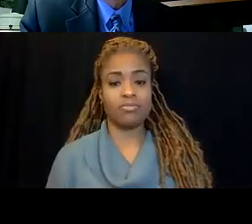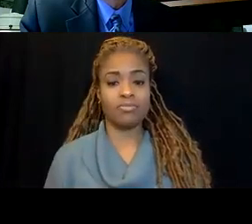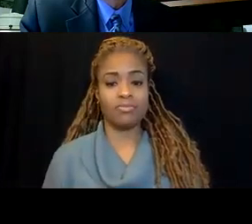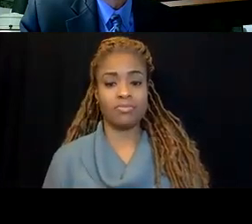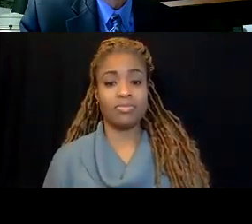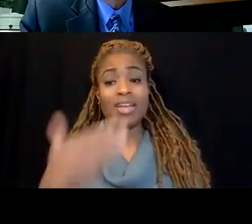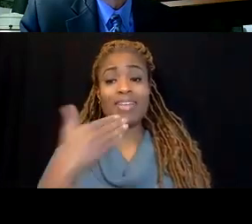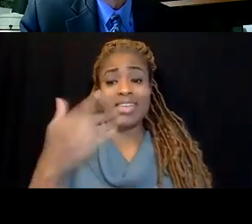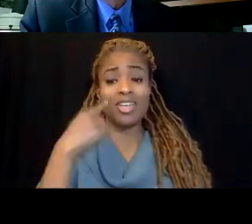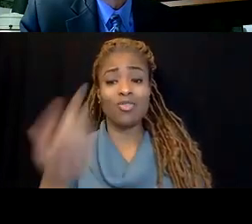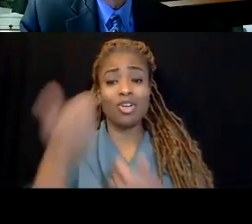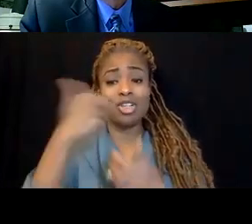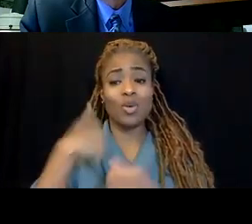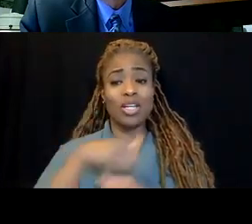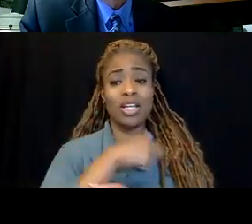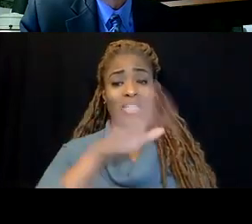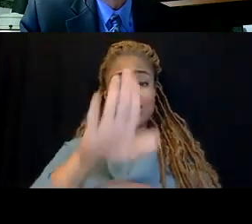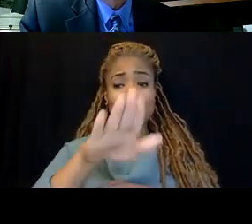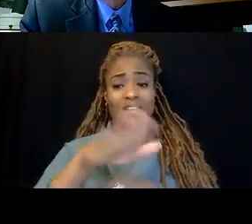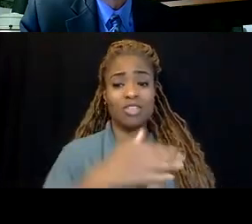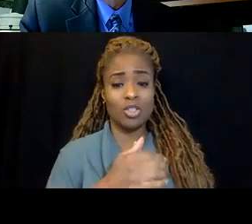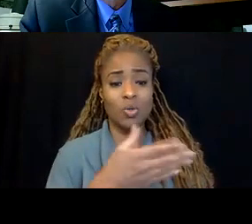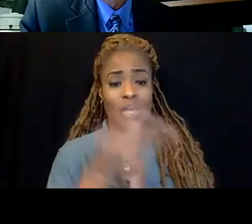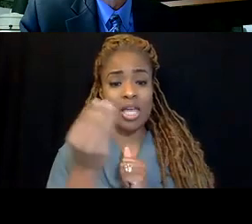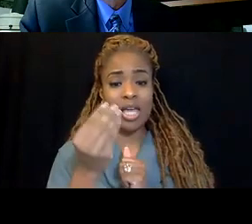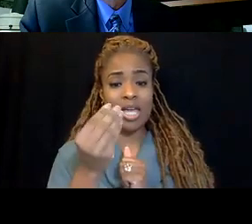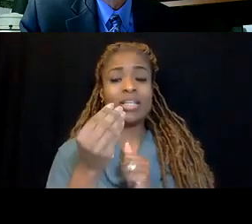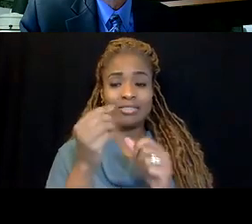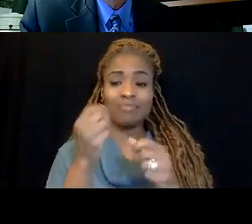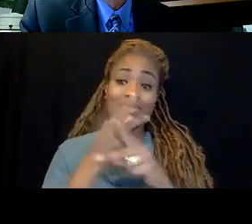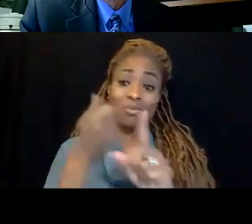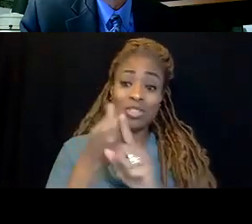Thanks for joining us this afternoon and stay well.